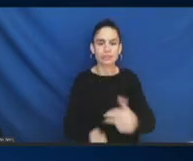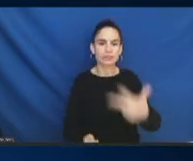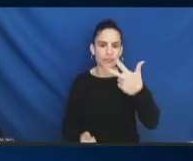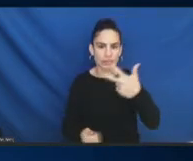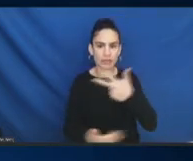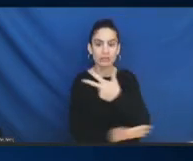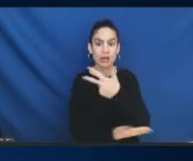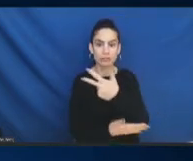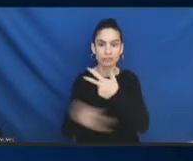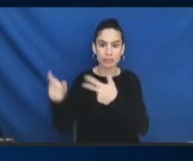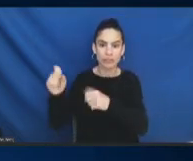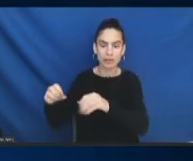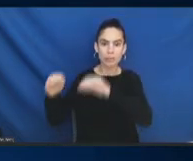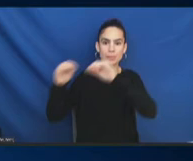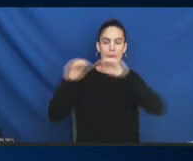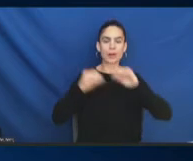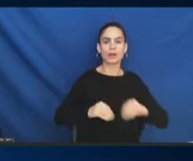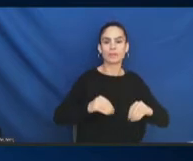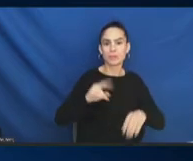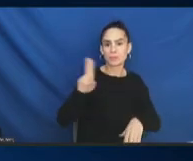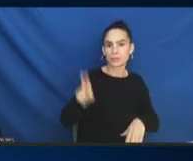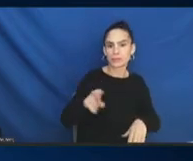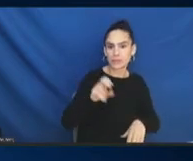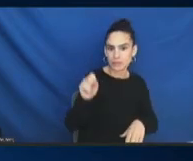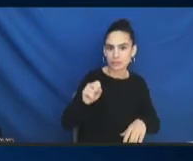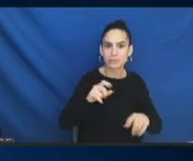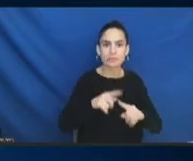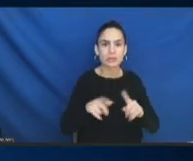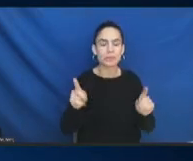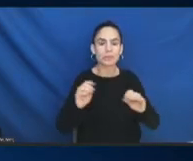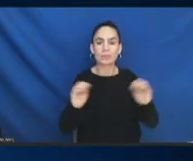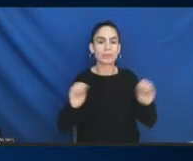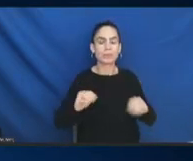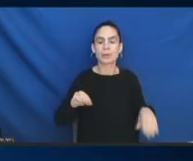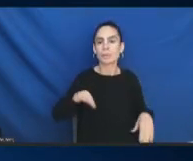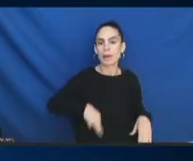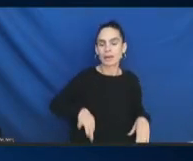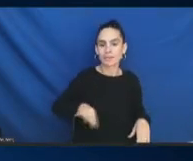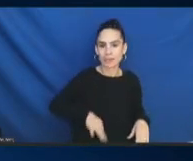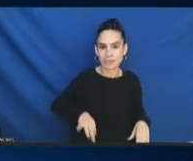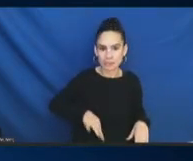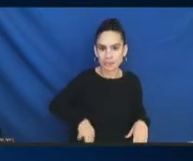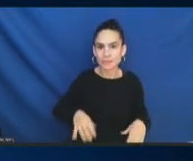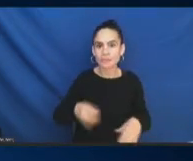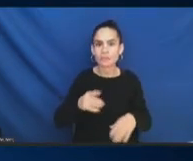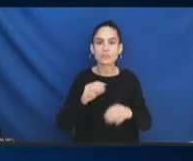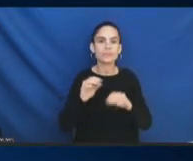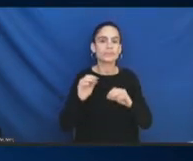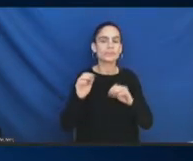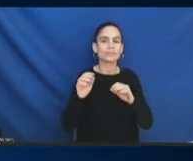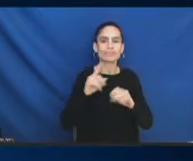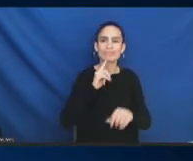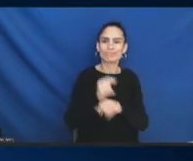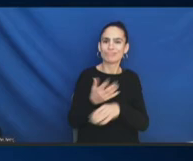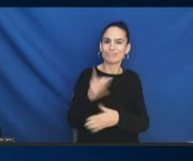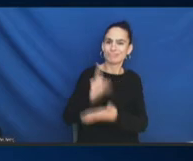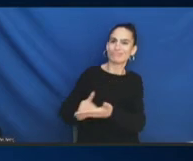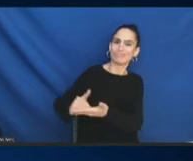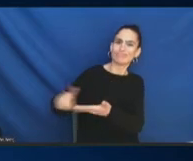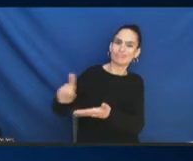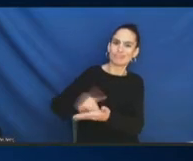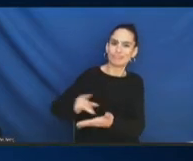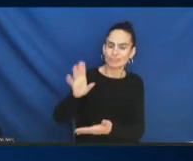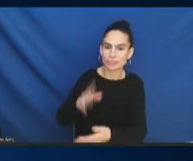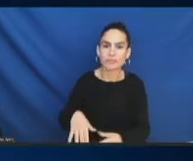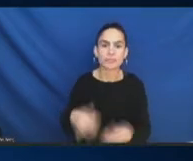hardly any benefits and are highly discriminated. And right now, in Hawaii, it's the